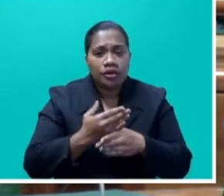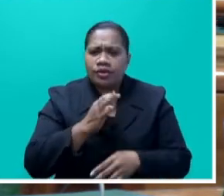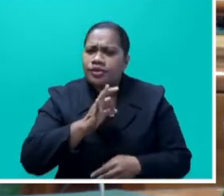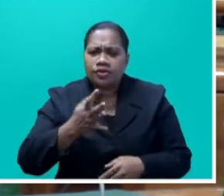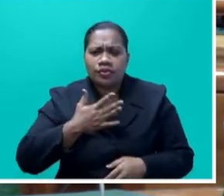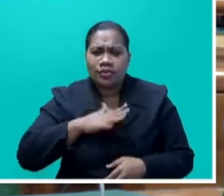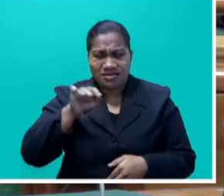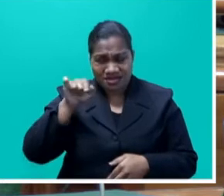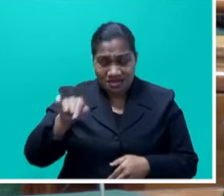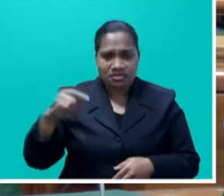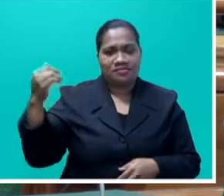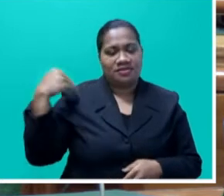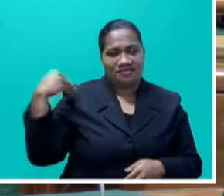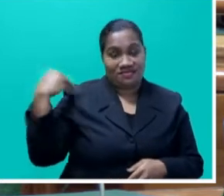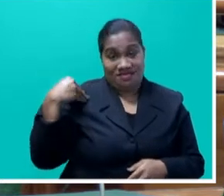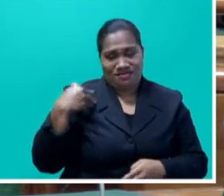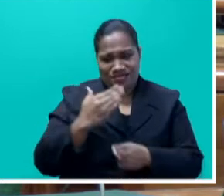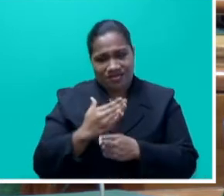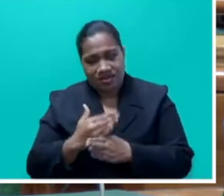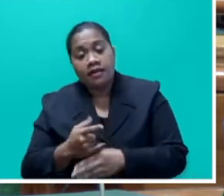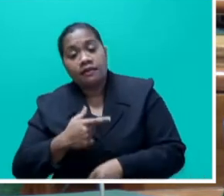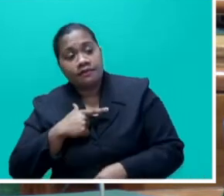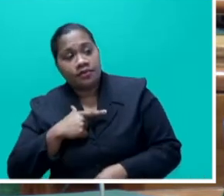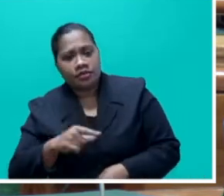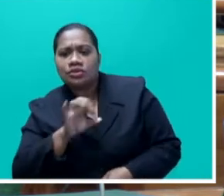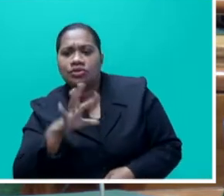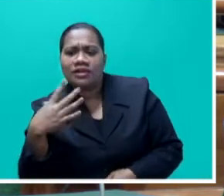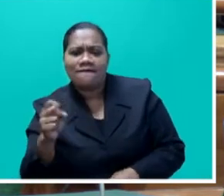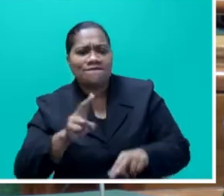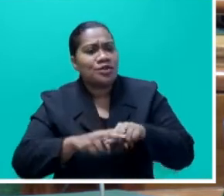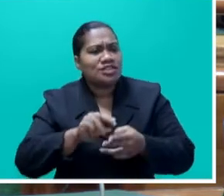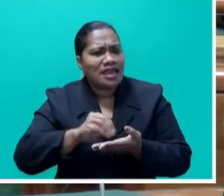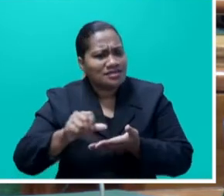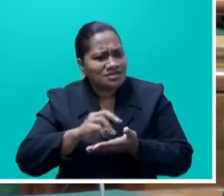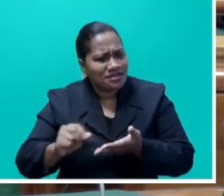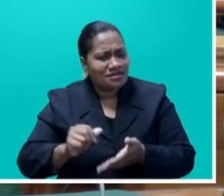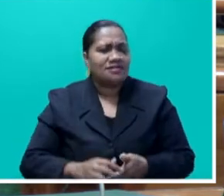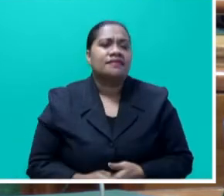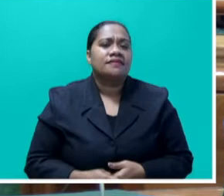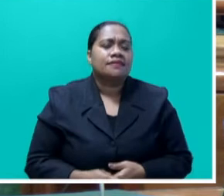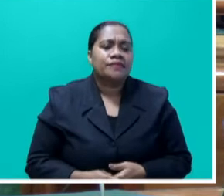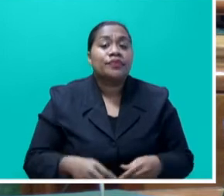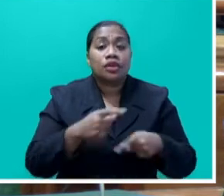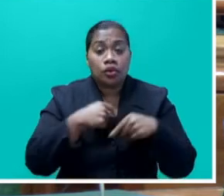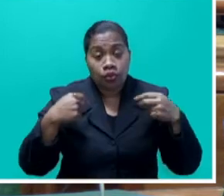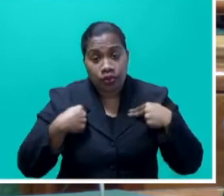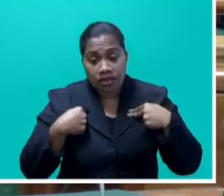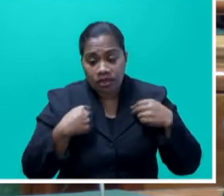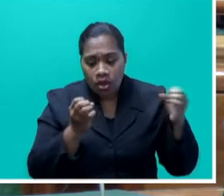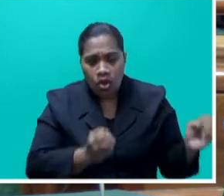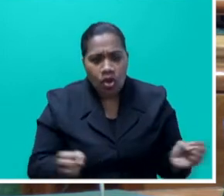process to be affected, Mr. Speaker say, just because they didn't have fertilizer, Mr. Speaker say. Mr. Speaker say. We organized the transportation